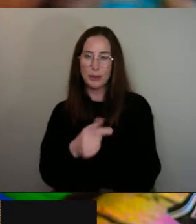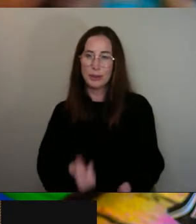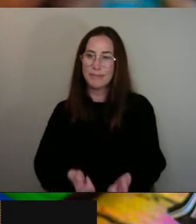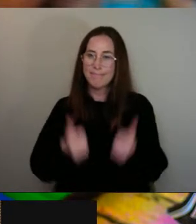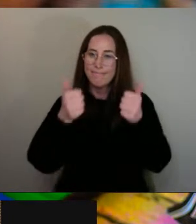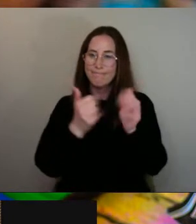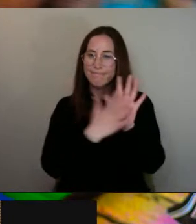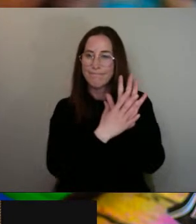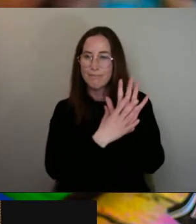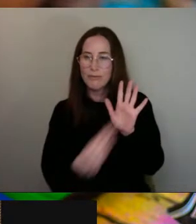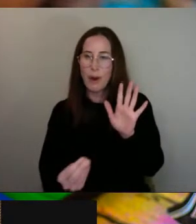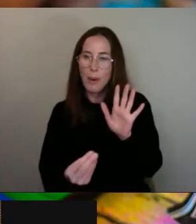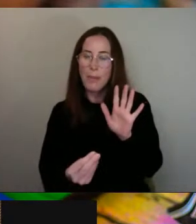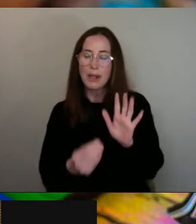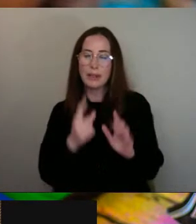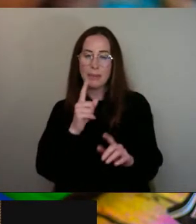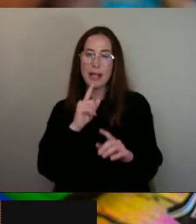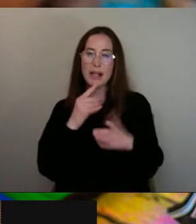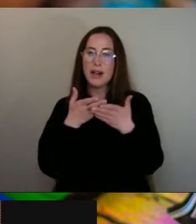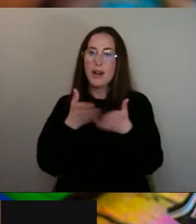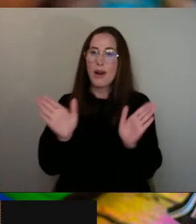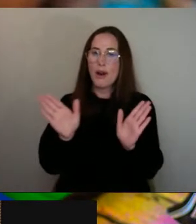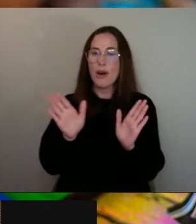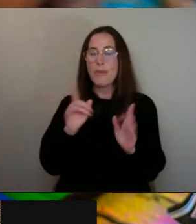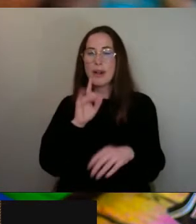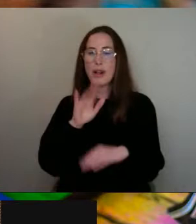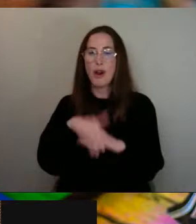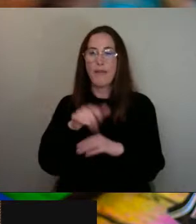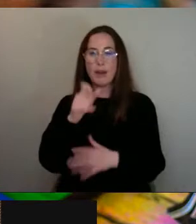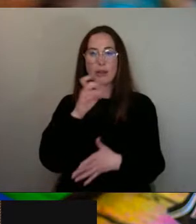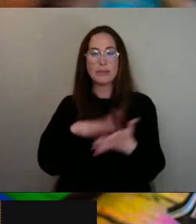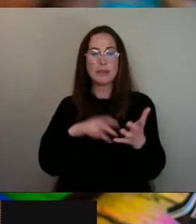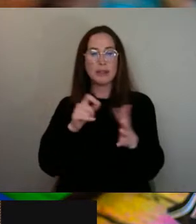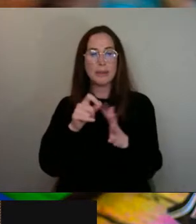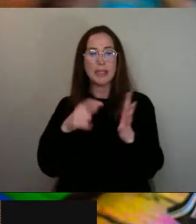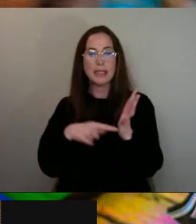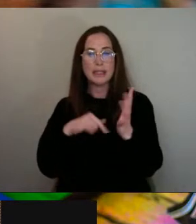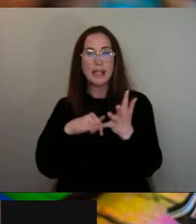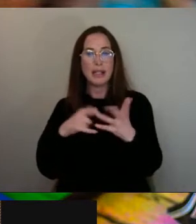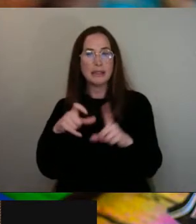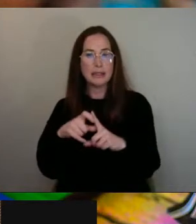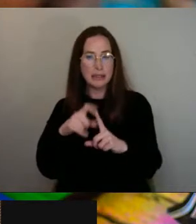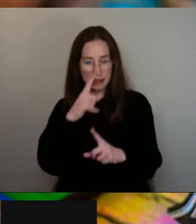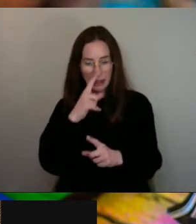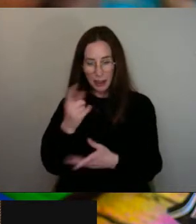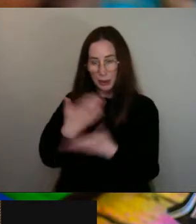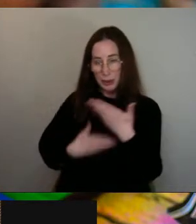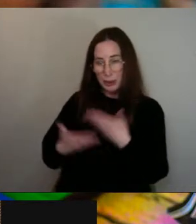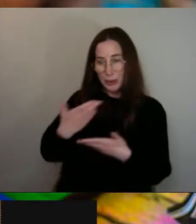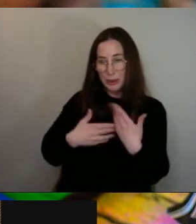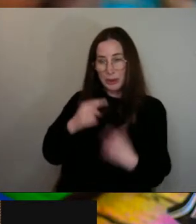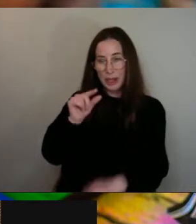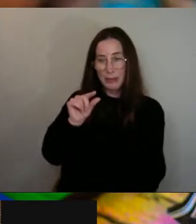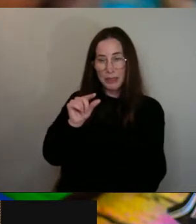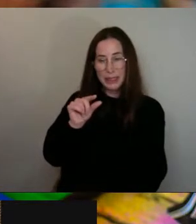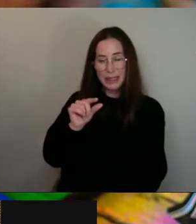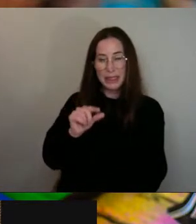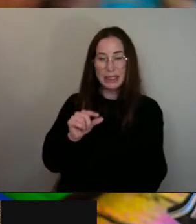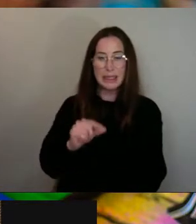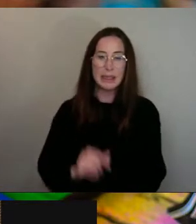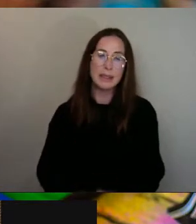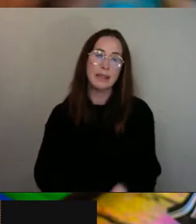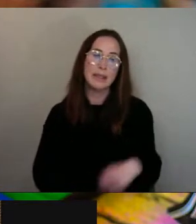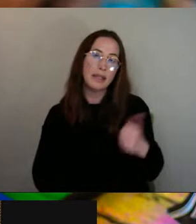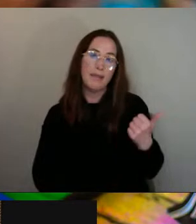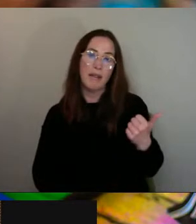but also to be open about your experience of PTSD. Do you think maybe you could tell us a little bit about that? Yeah,